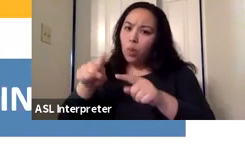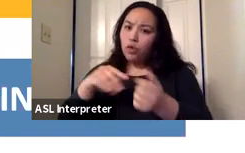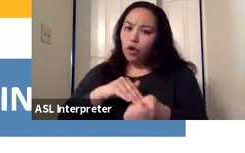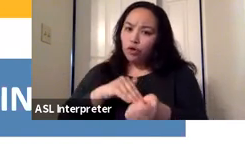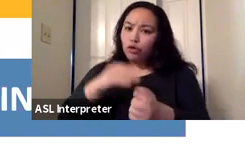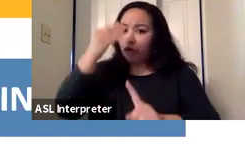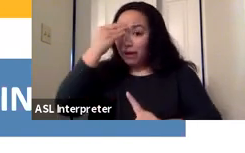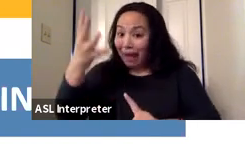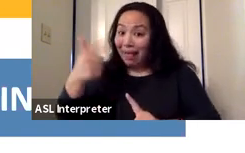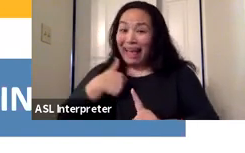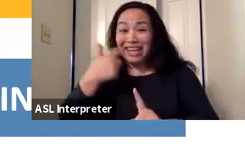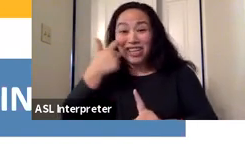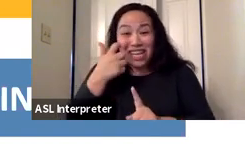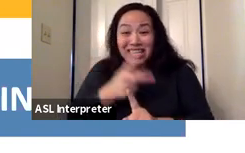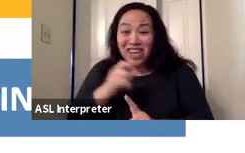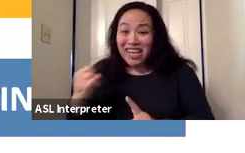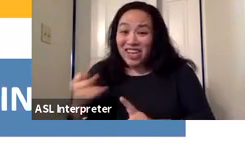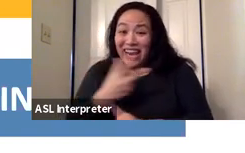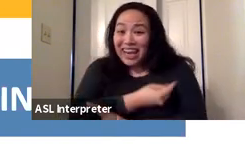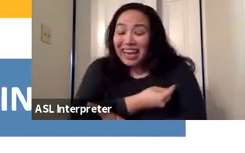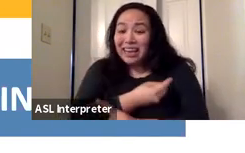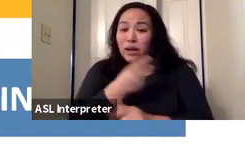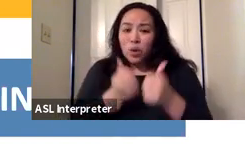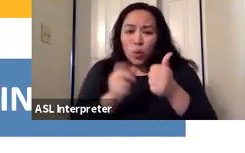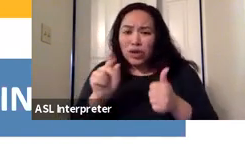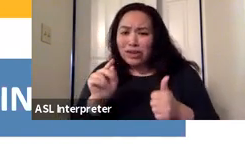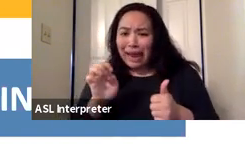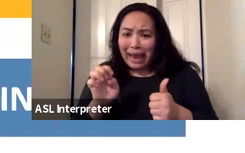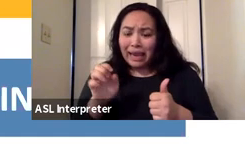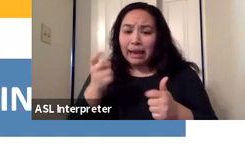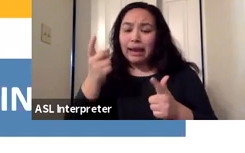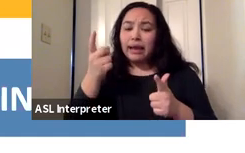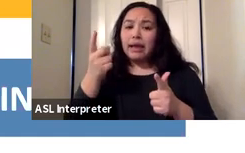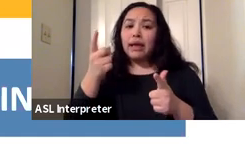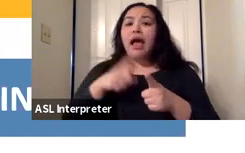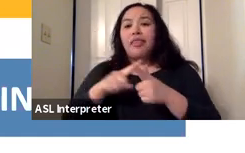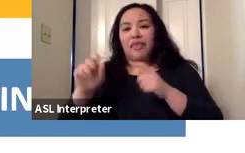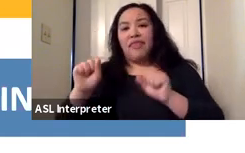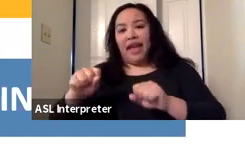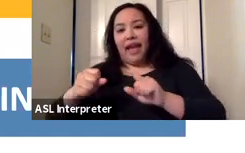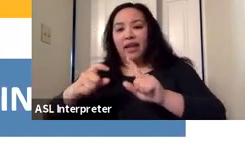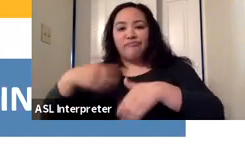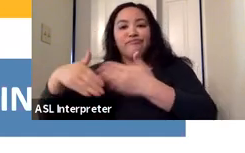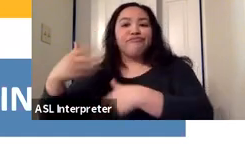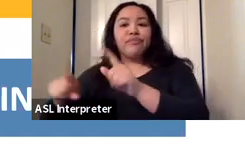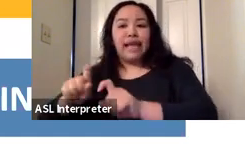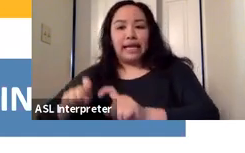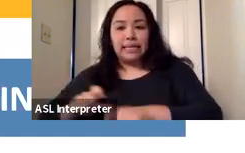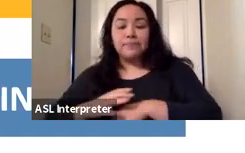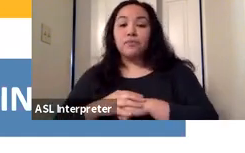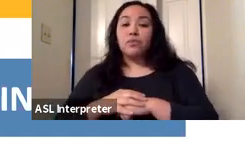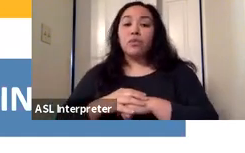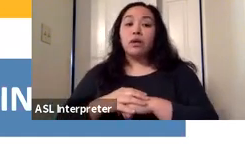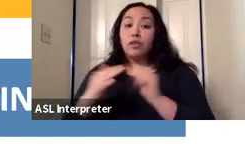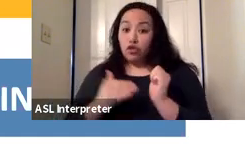know, hey, I got this vaccine, I got it on this day. And what that also does is then triggers those providers